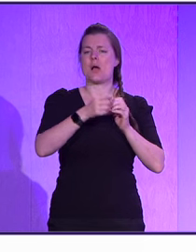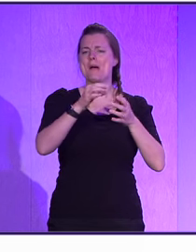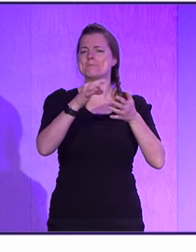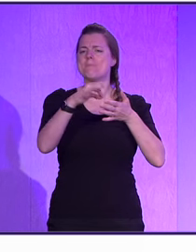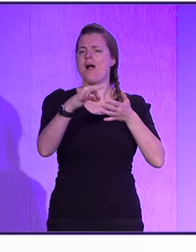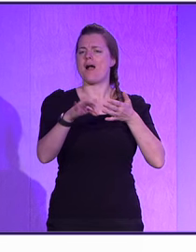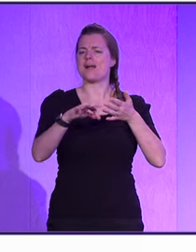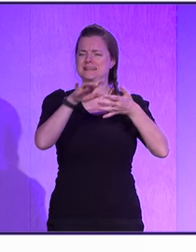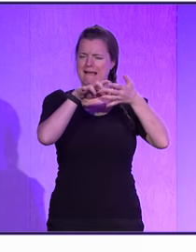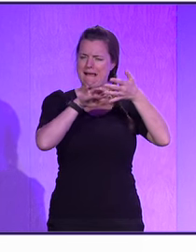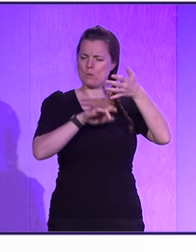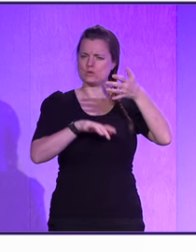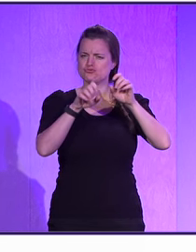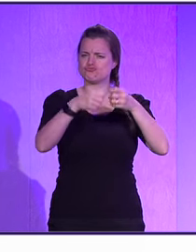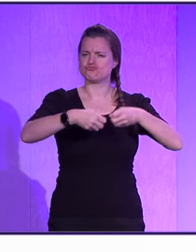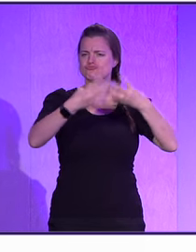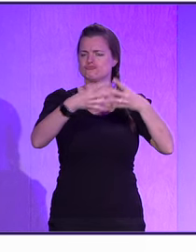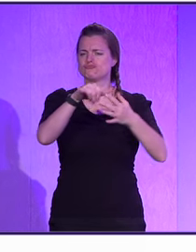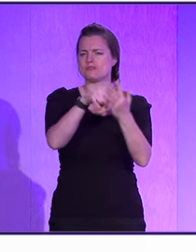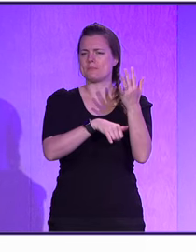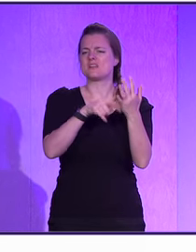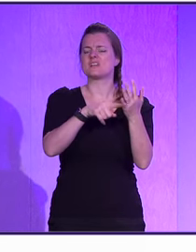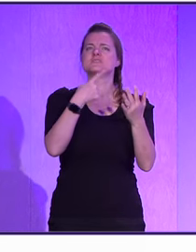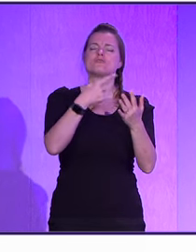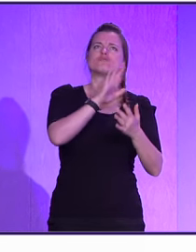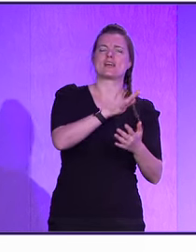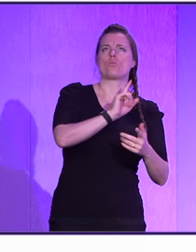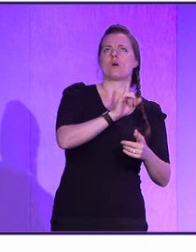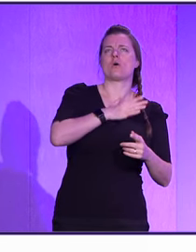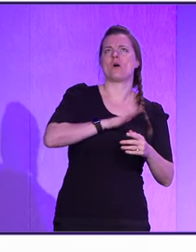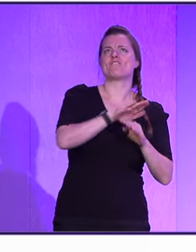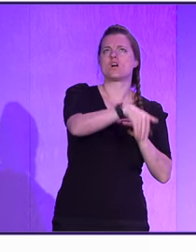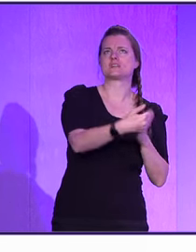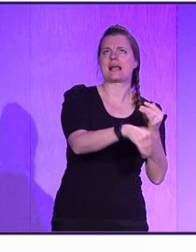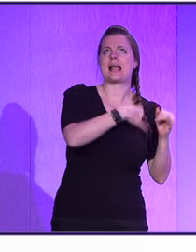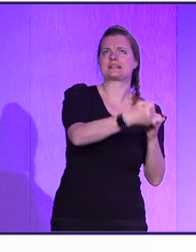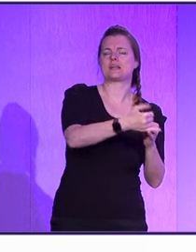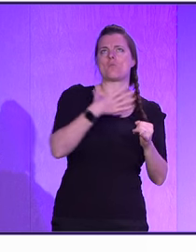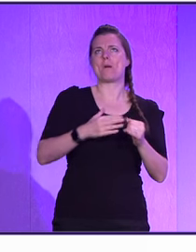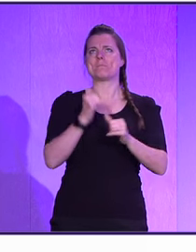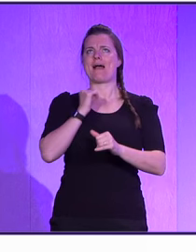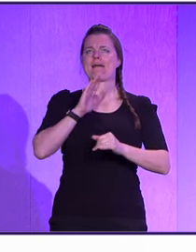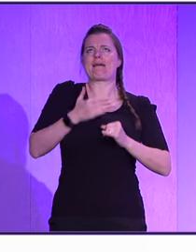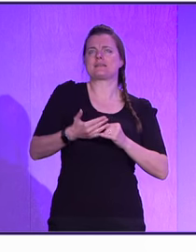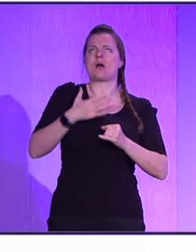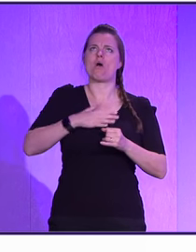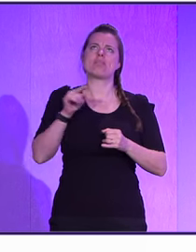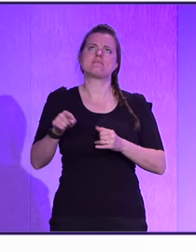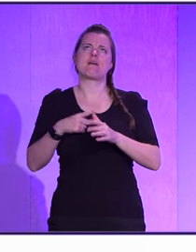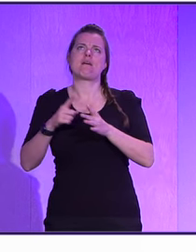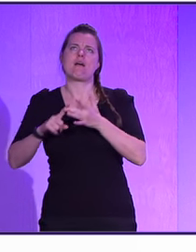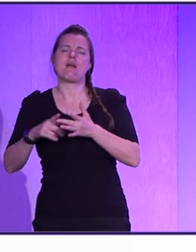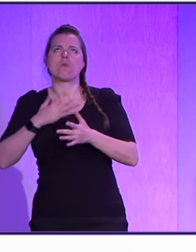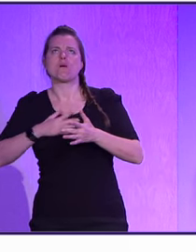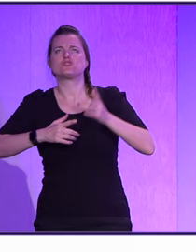script where I say, well, this is how I want my front end, this is how I want my back end, I want this operating system to use, I want this API,